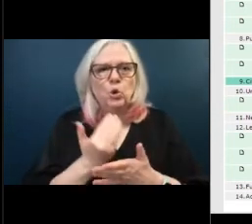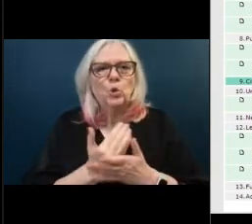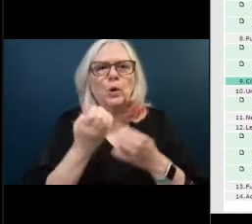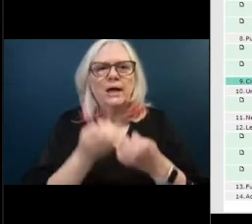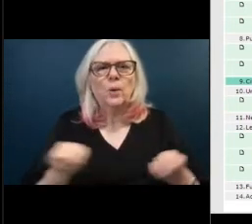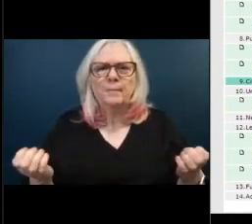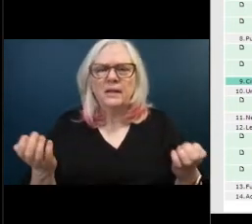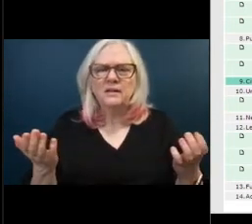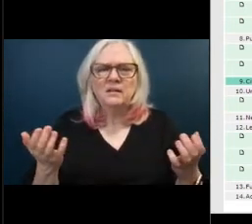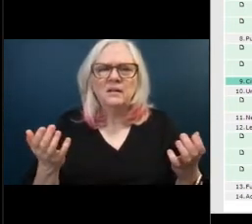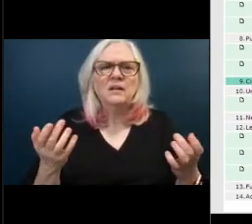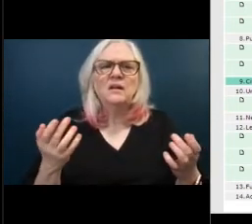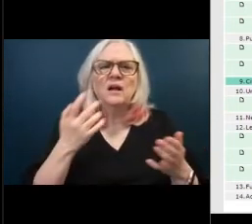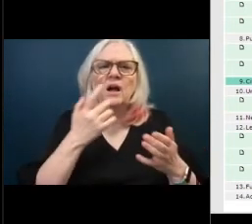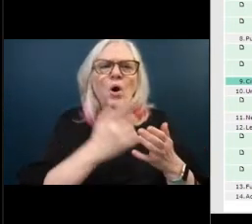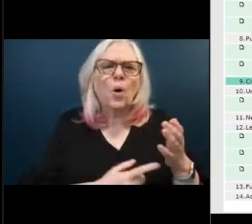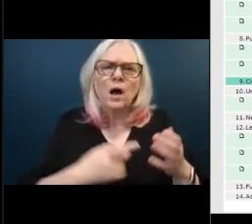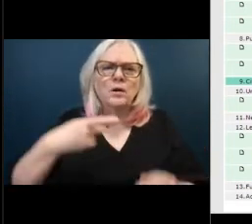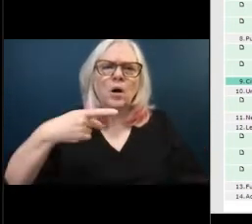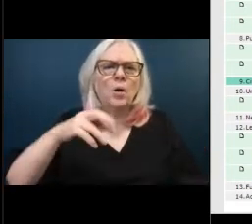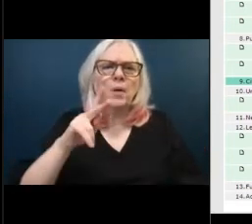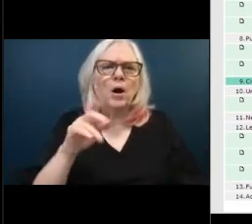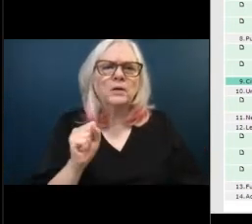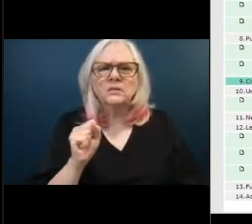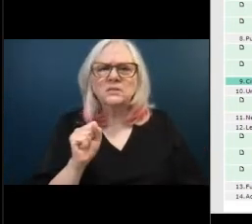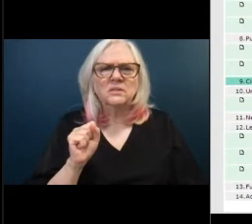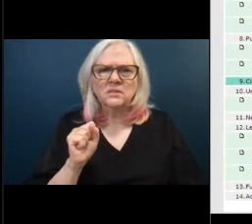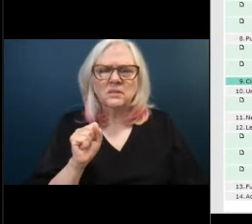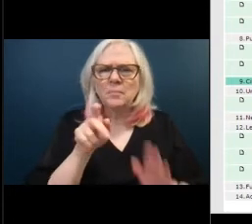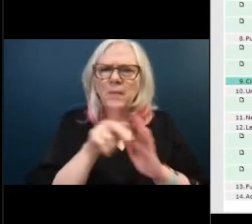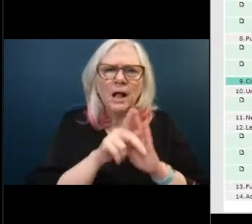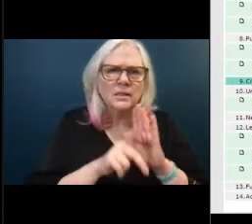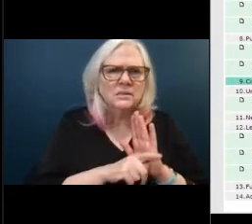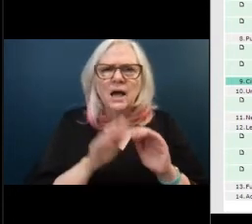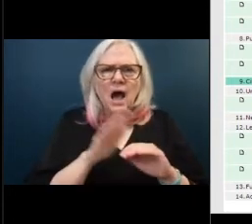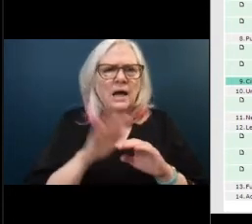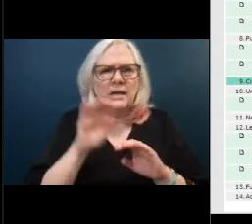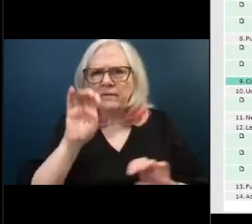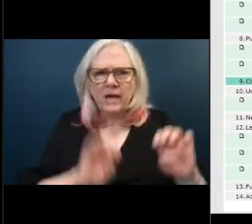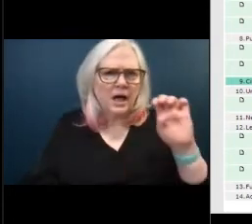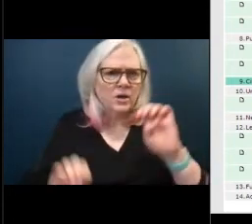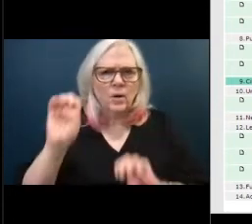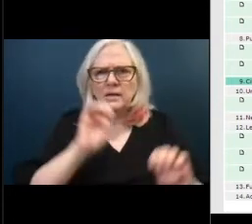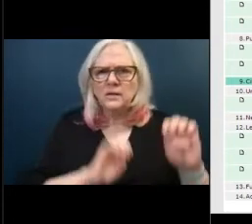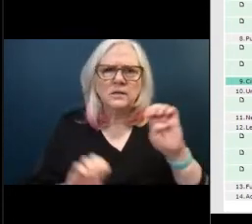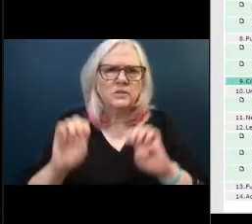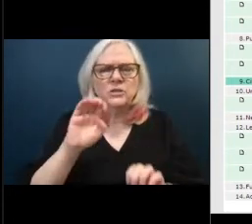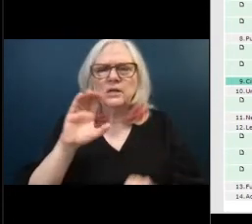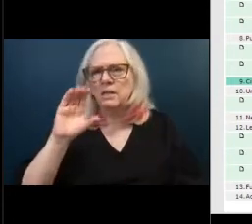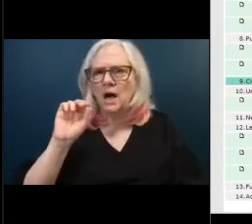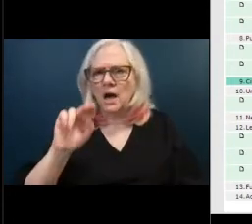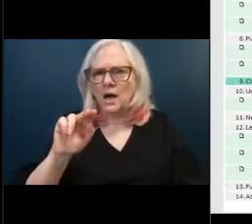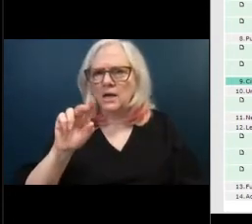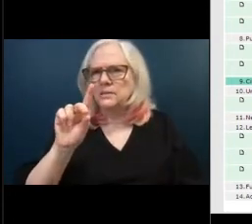um i guess what is park's uh policy on evaluating the condition of the playground